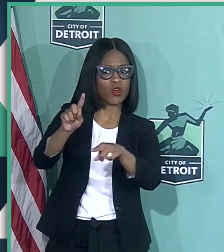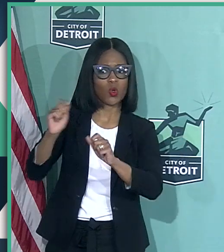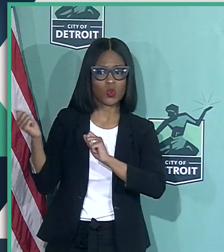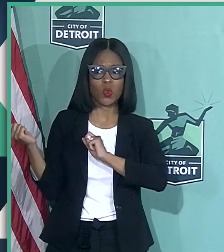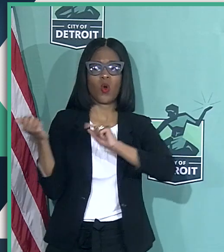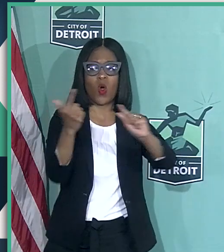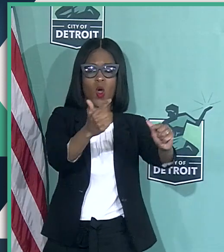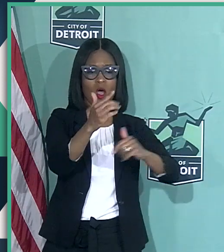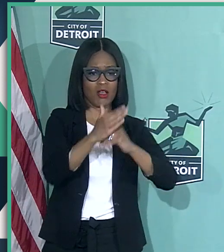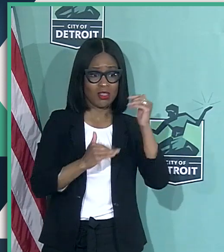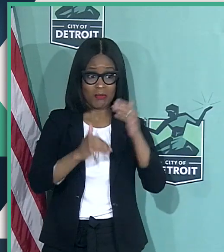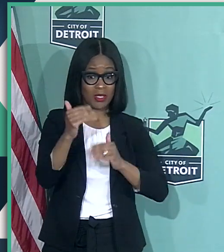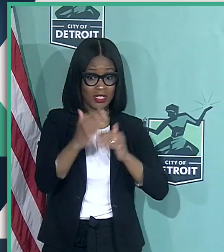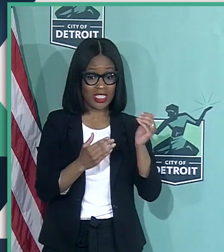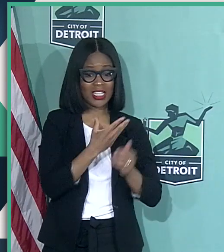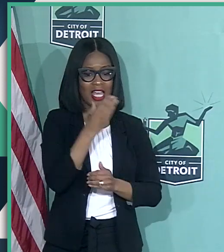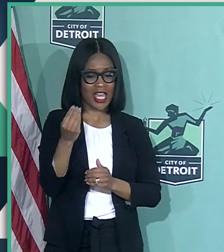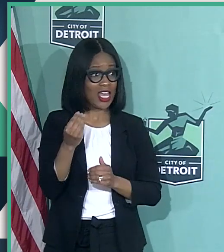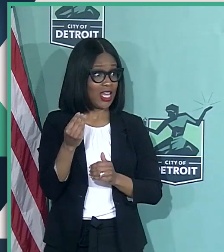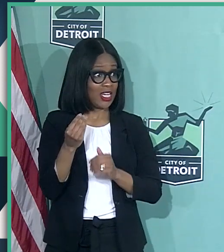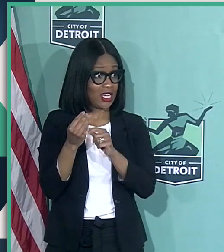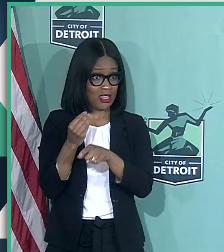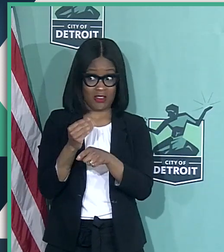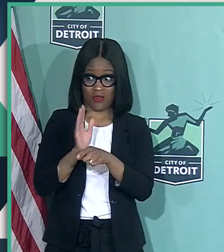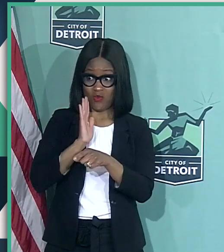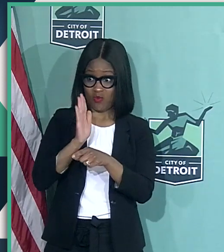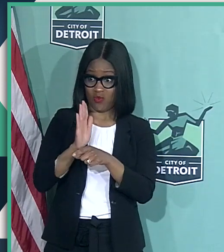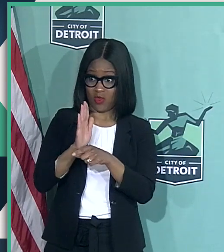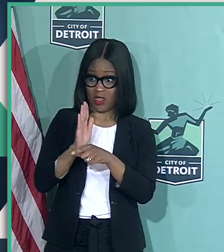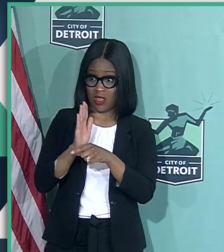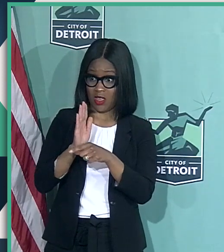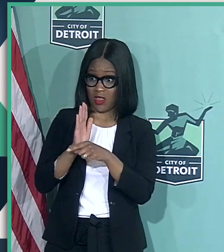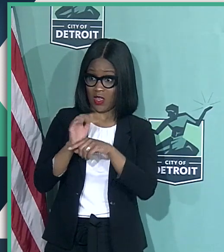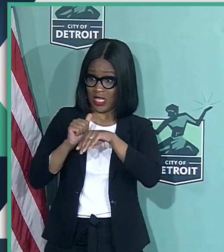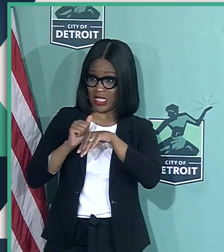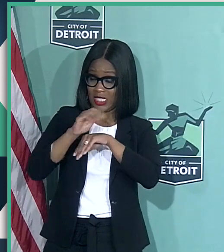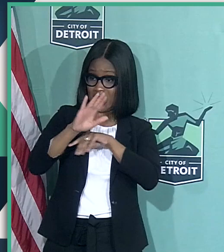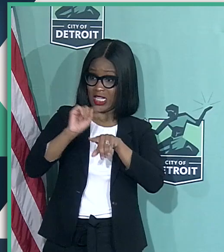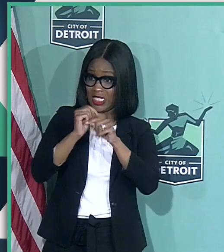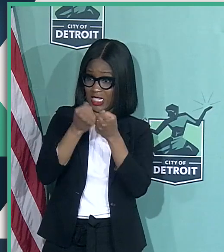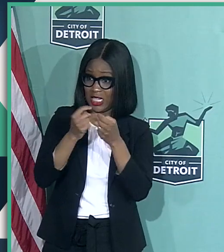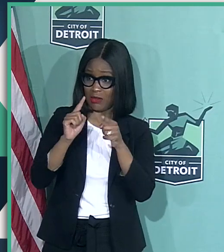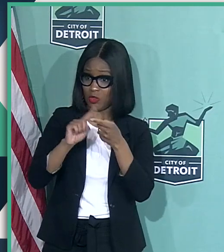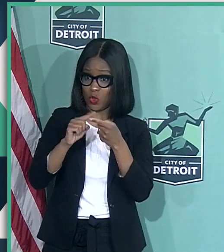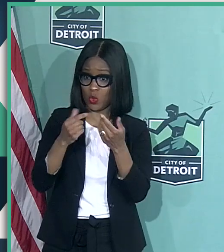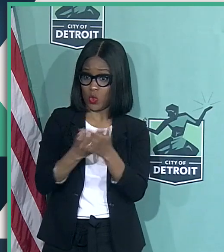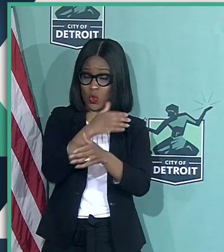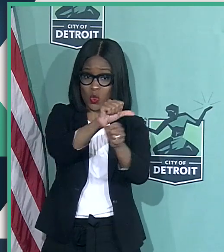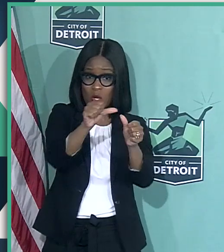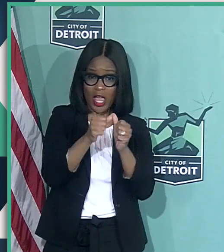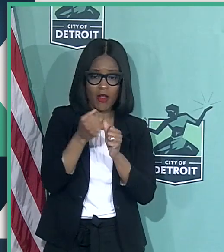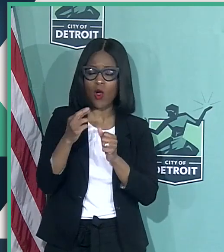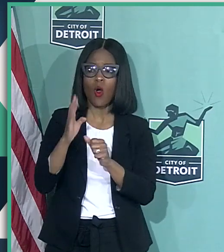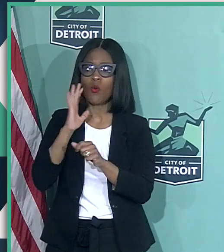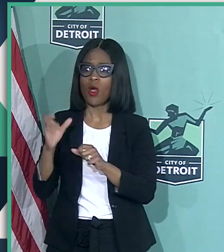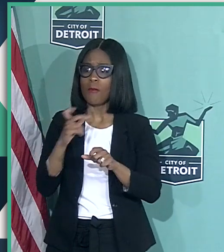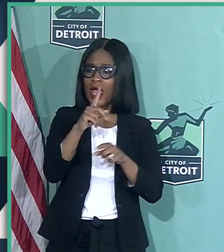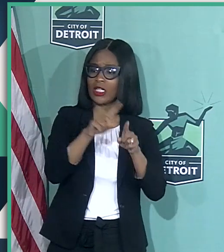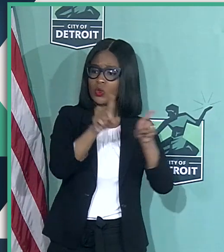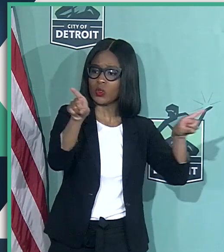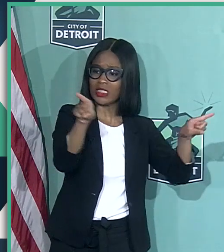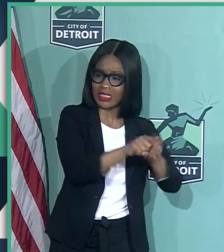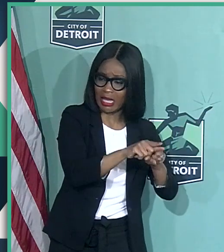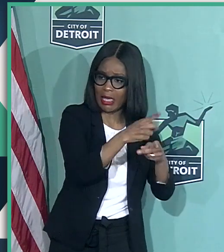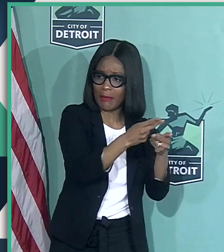there's a new area that you're going to send your team out to? Or is it a matter of going back and retesting some of the places,